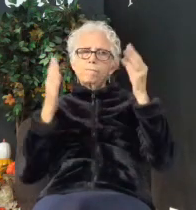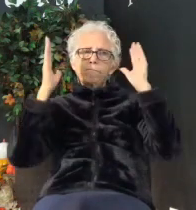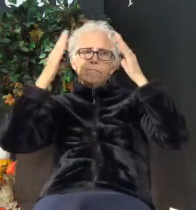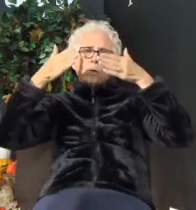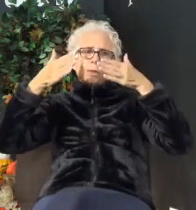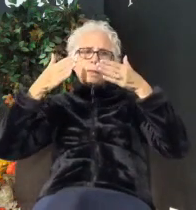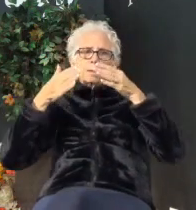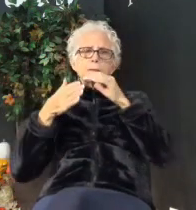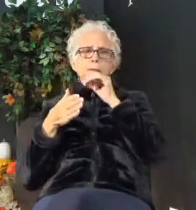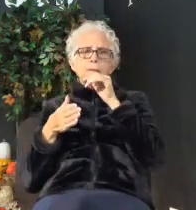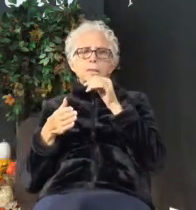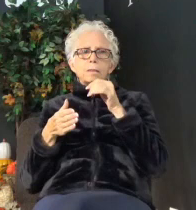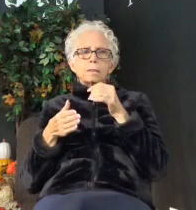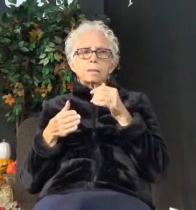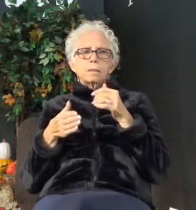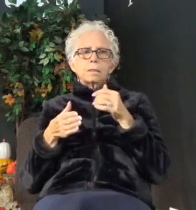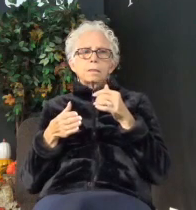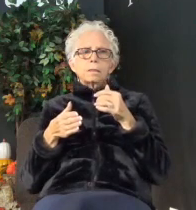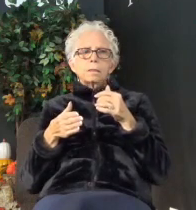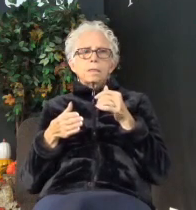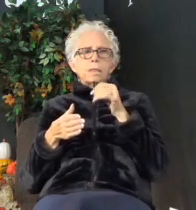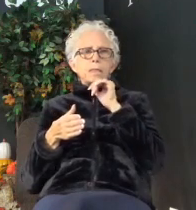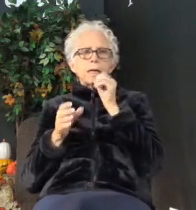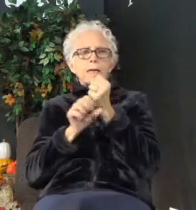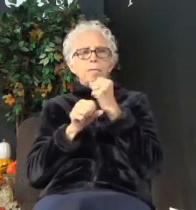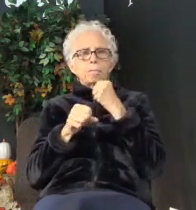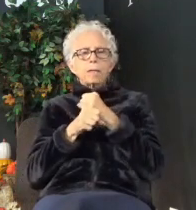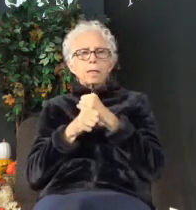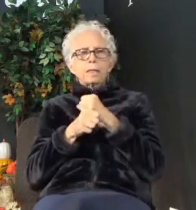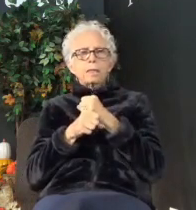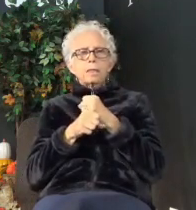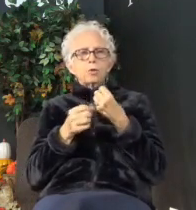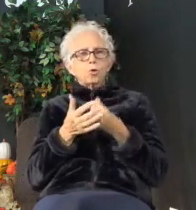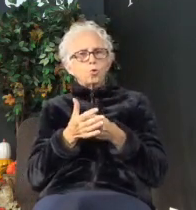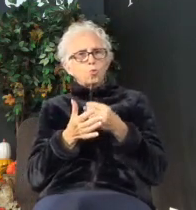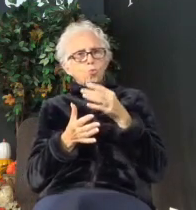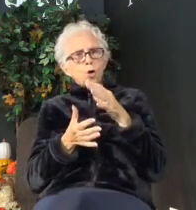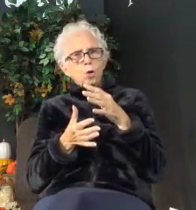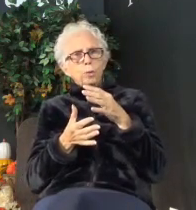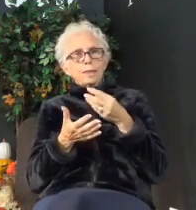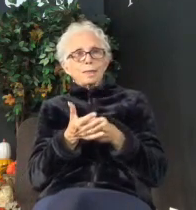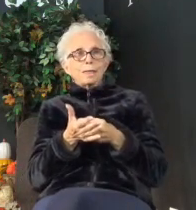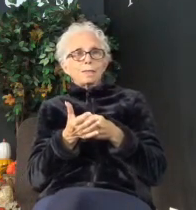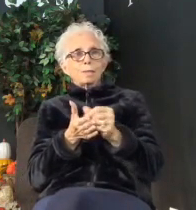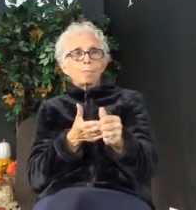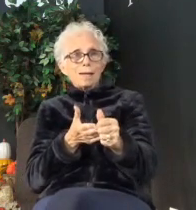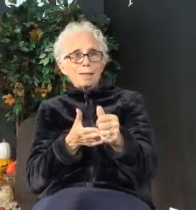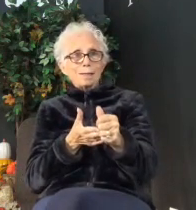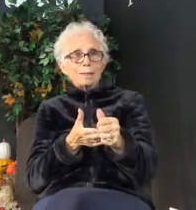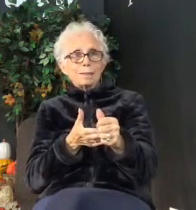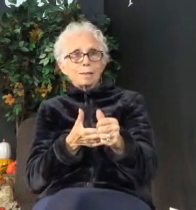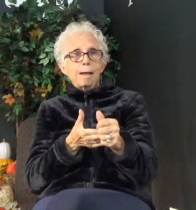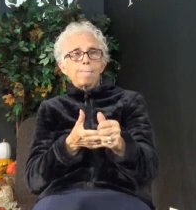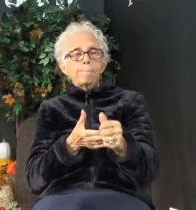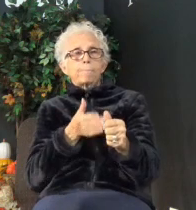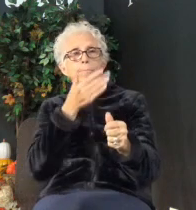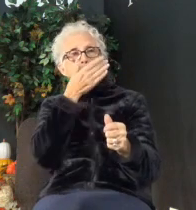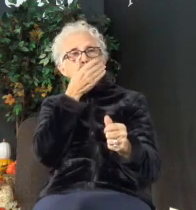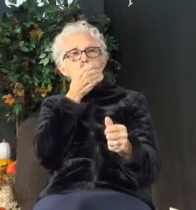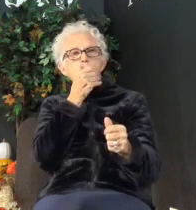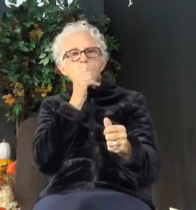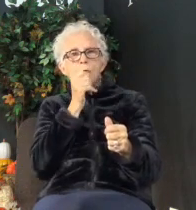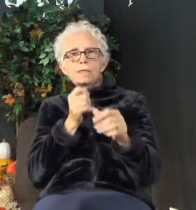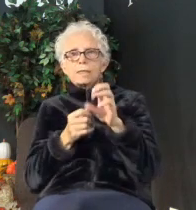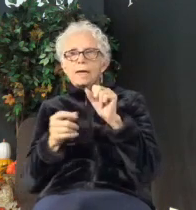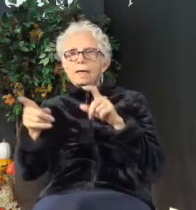Don't obsess with making it, growing it, spending it. Scott and I